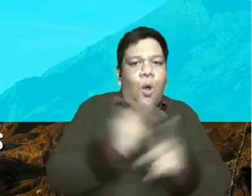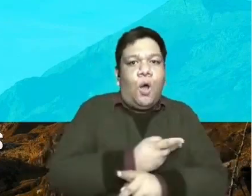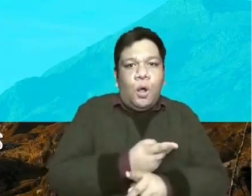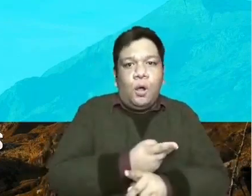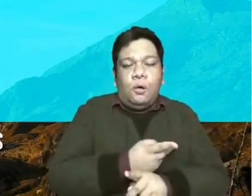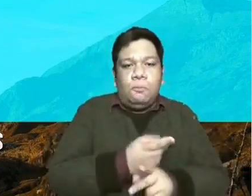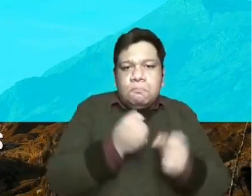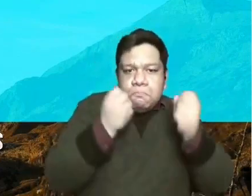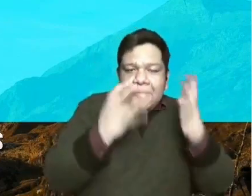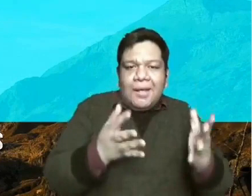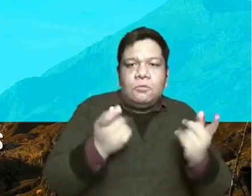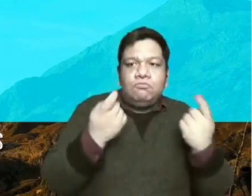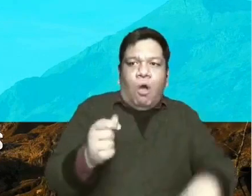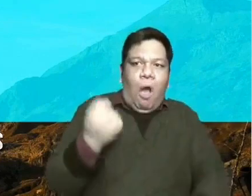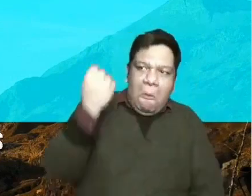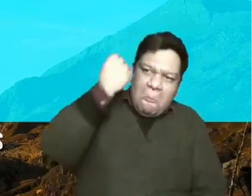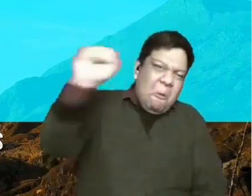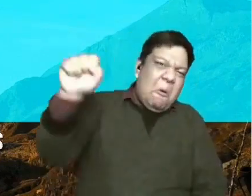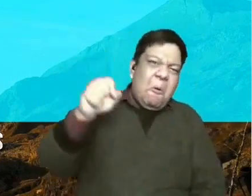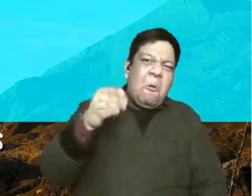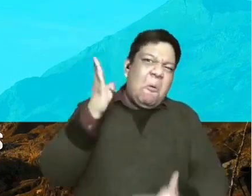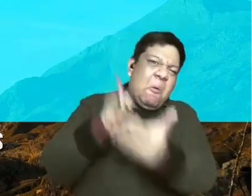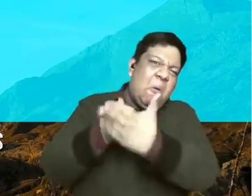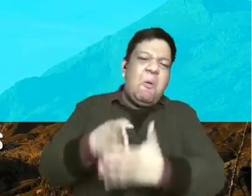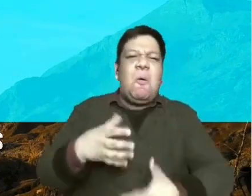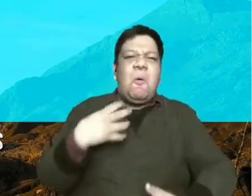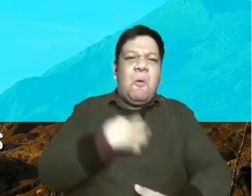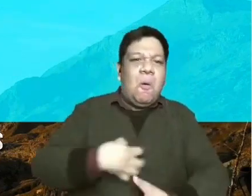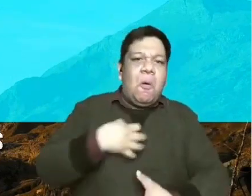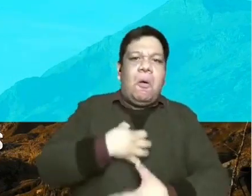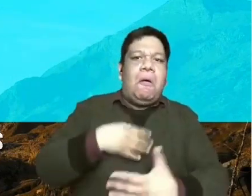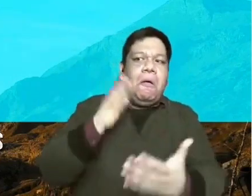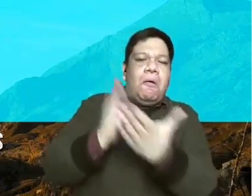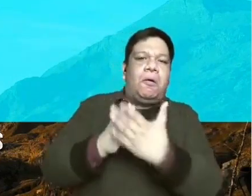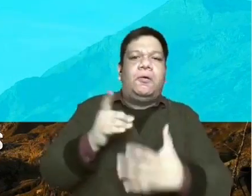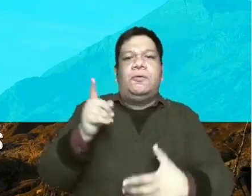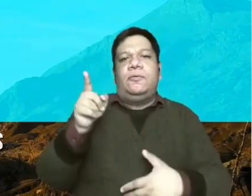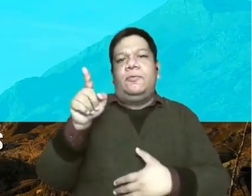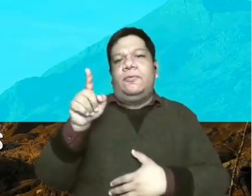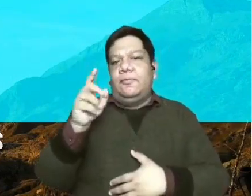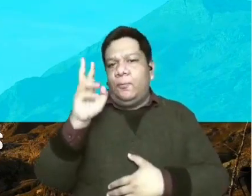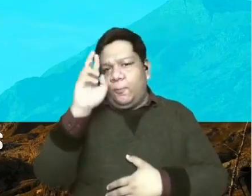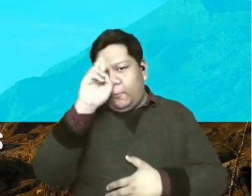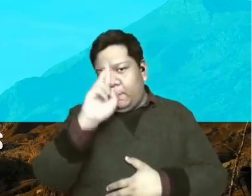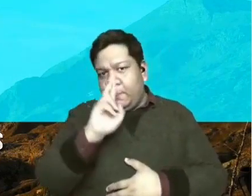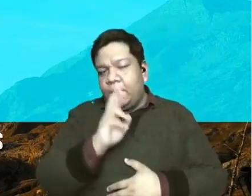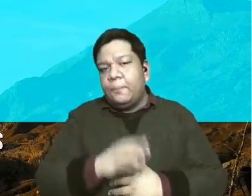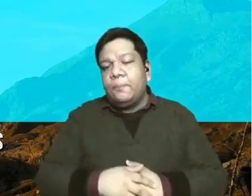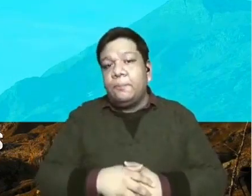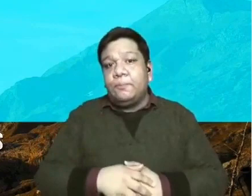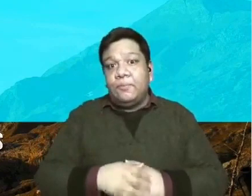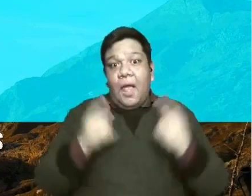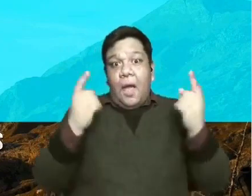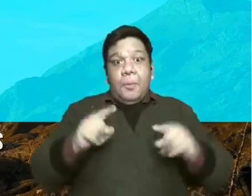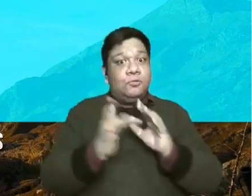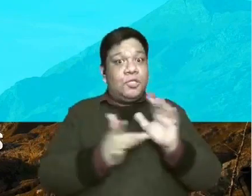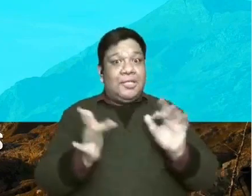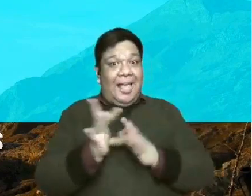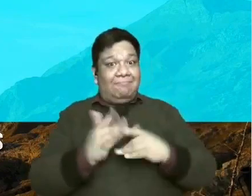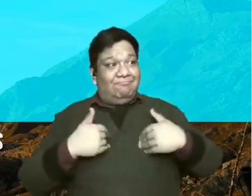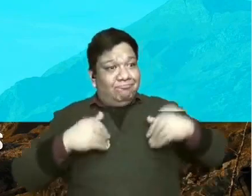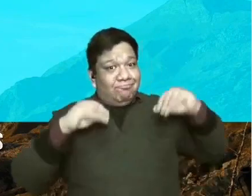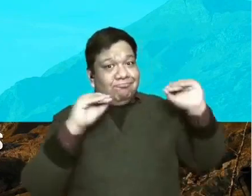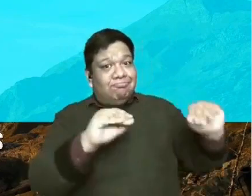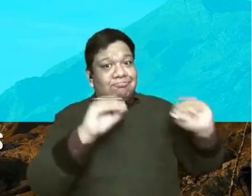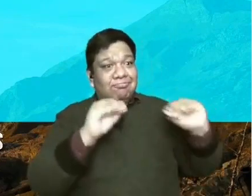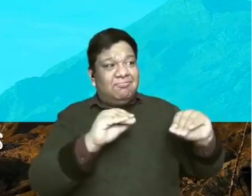Many were the attempts of revolt and growing hostility against their subjects. That is why, when Jesus was